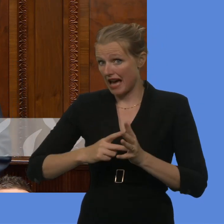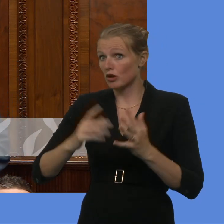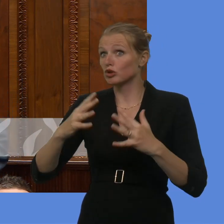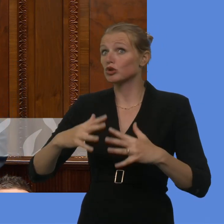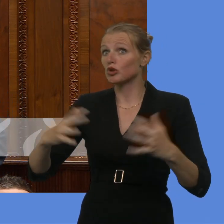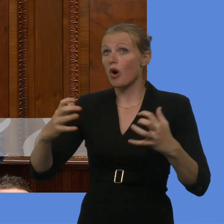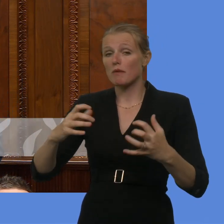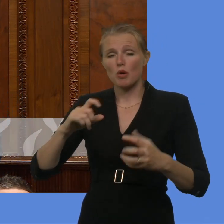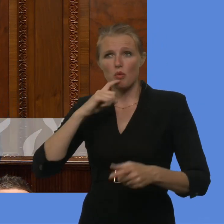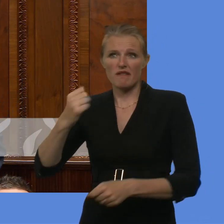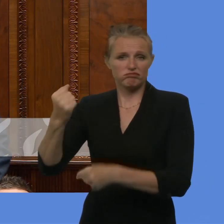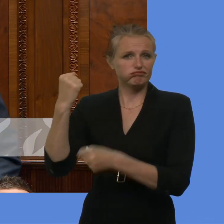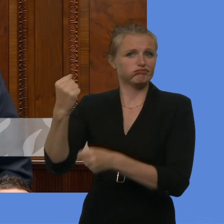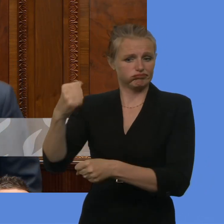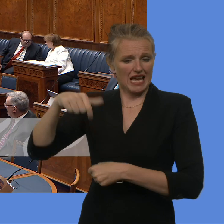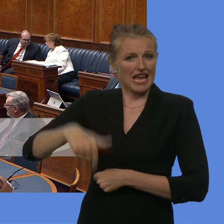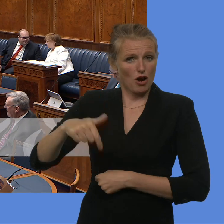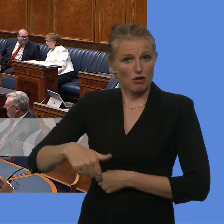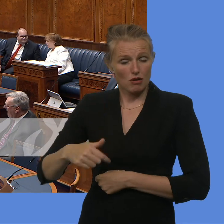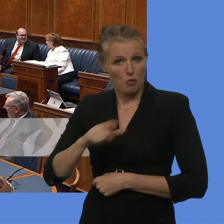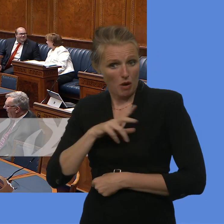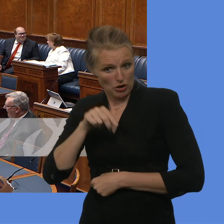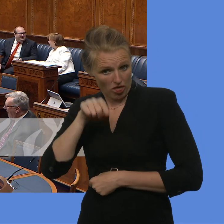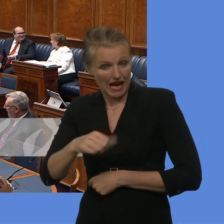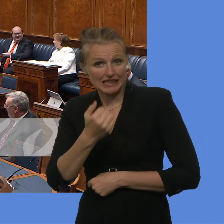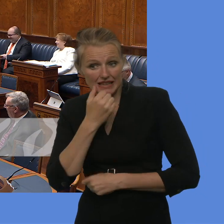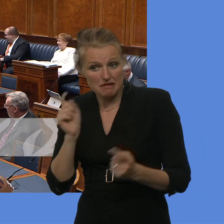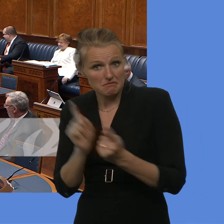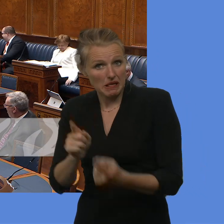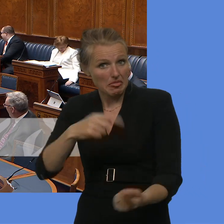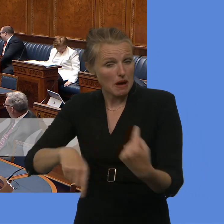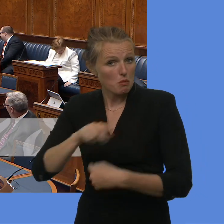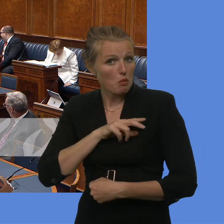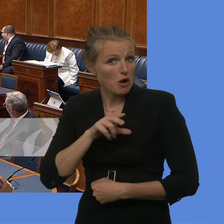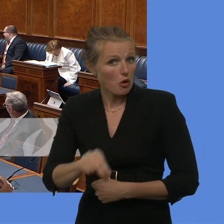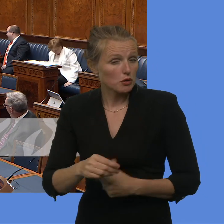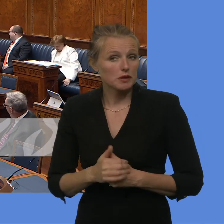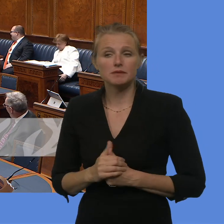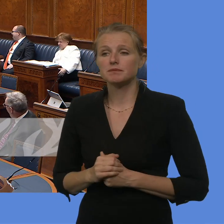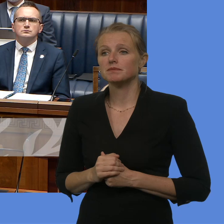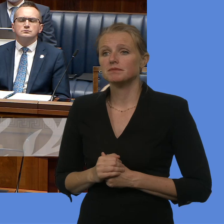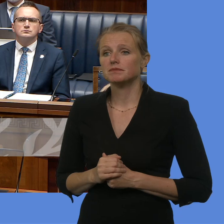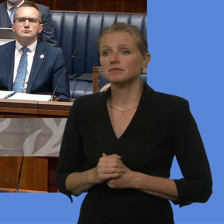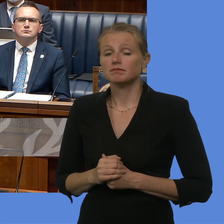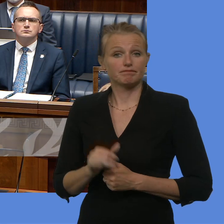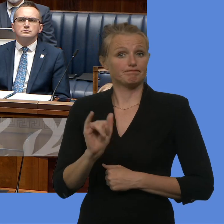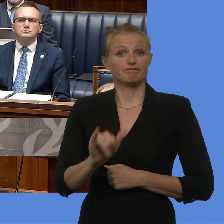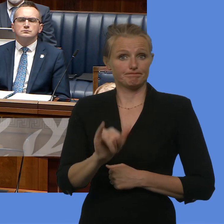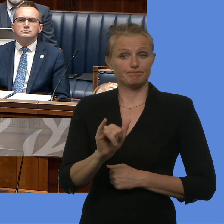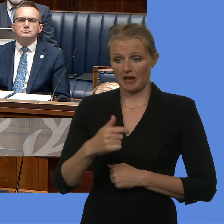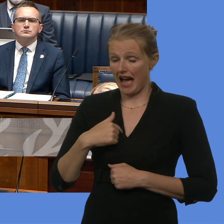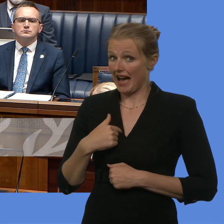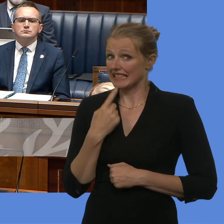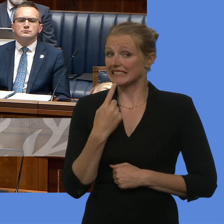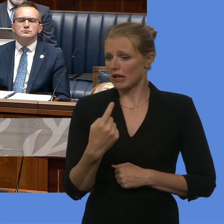First Minister for all, to meet those people. Minister. Thank you, Mr Speaker. Yes, as I said, we will continue to strive to